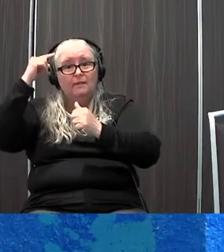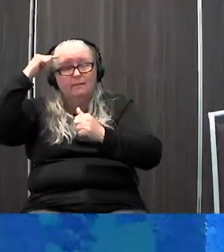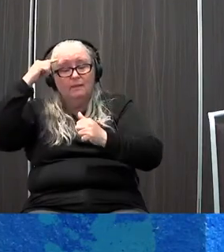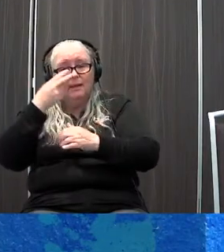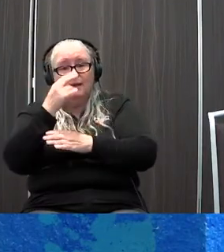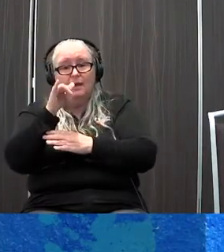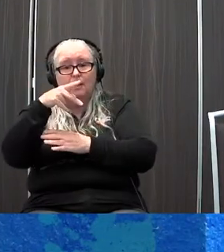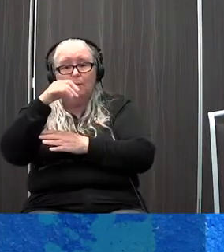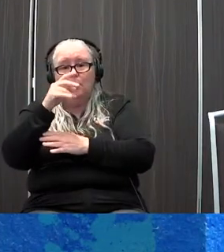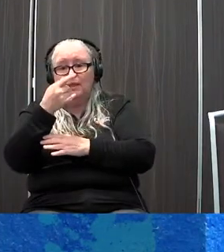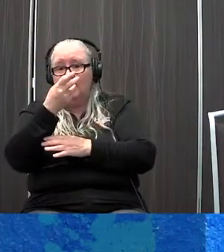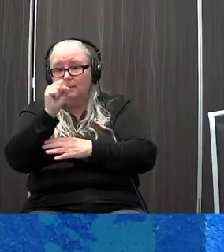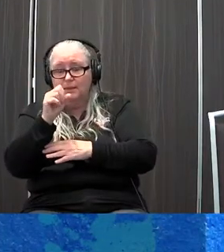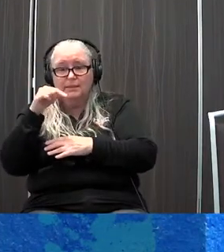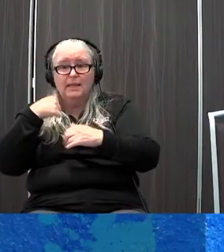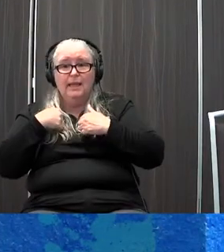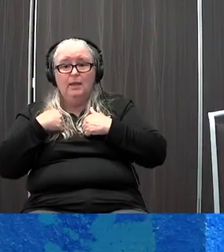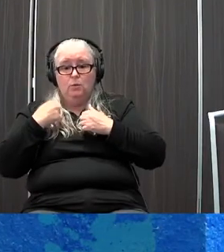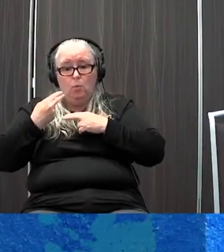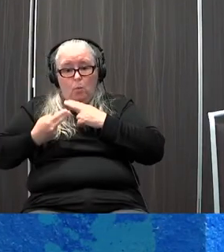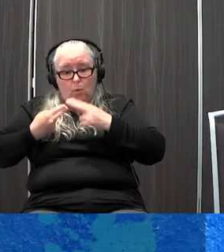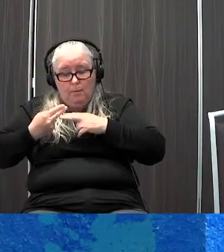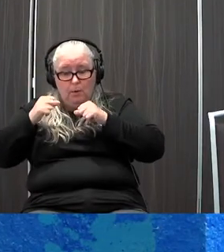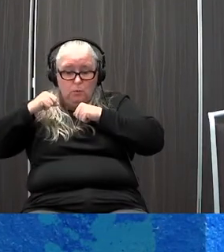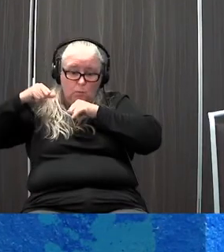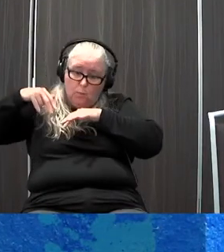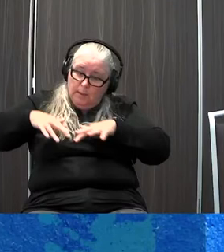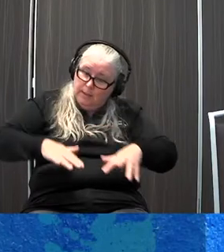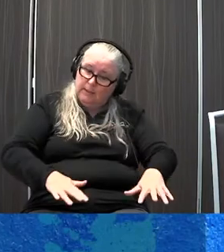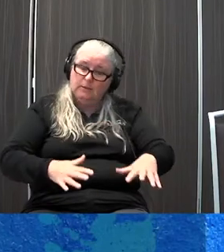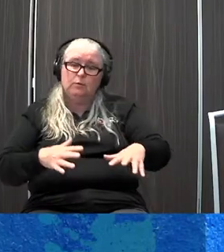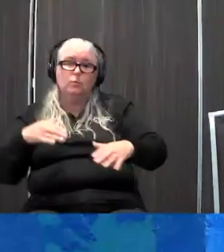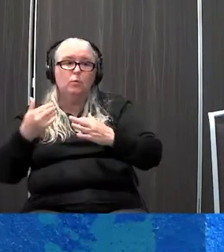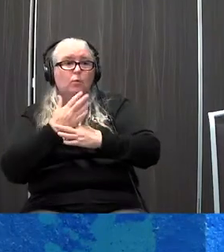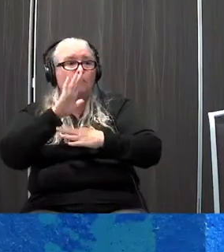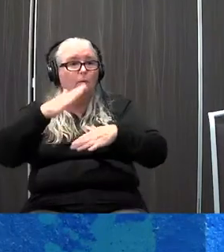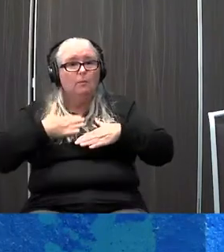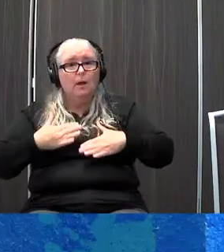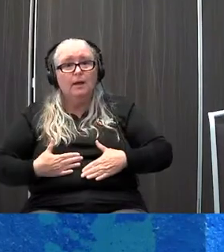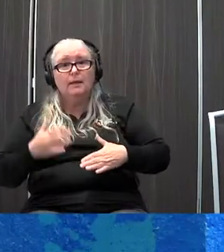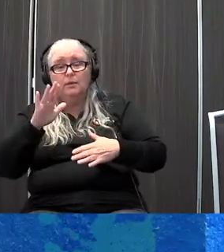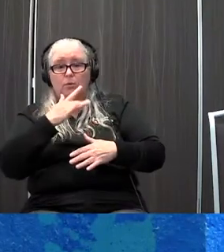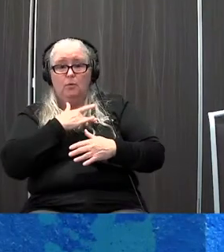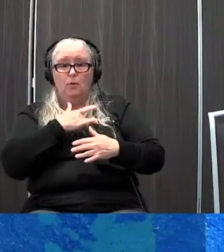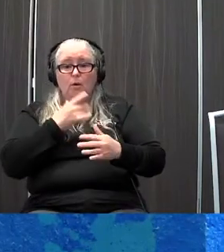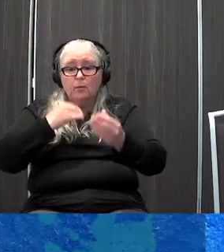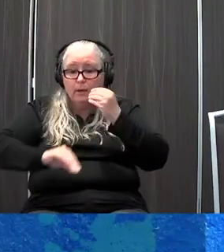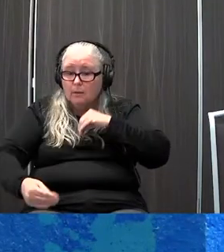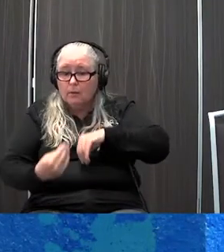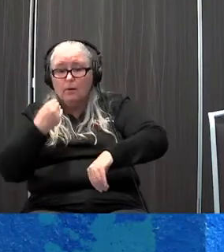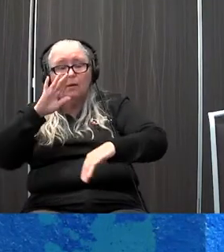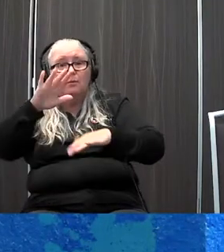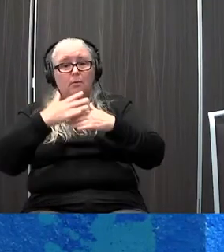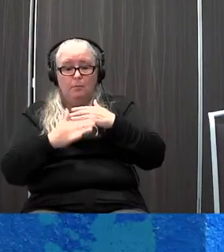and a cascade of hormones are released, and a cascade of processes throughout your body. Your heart rate's going up. Your blood's pumping. You're ready to fight